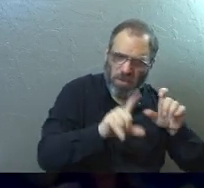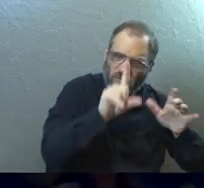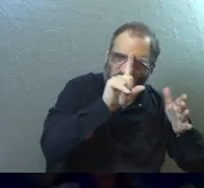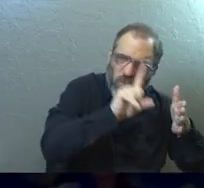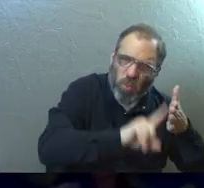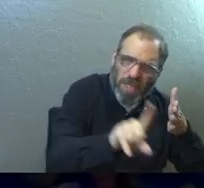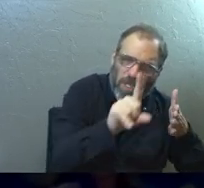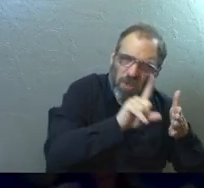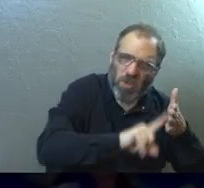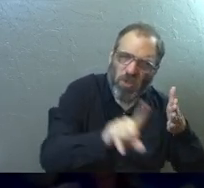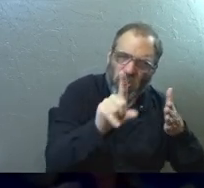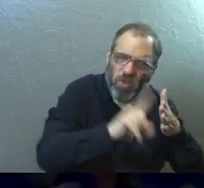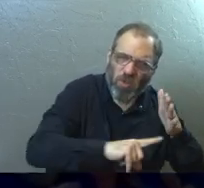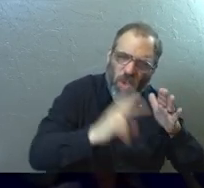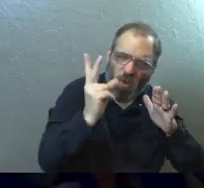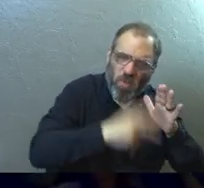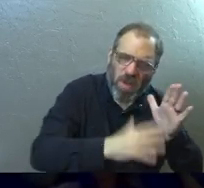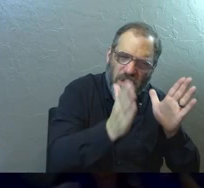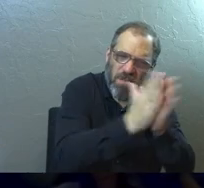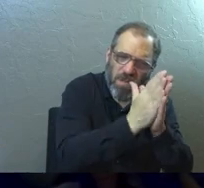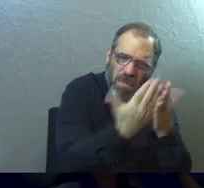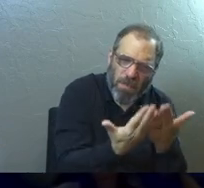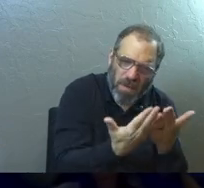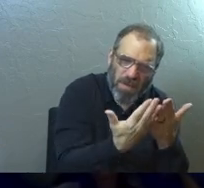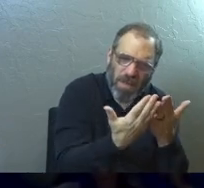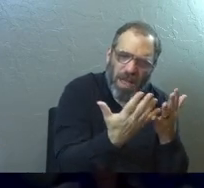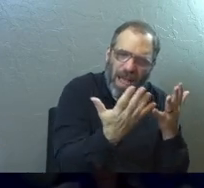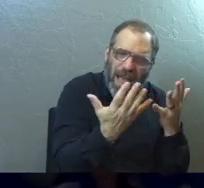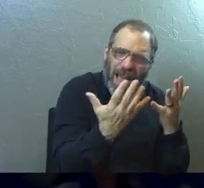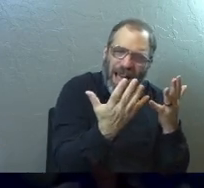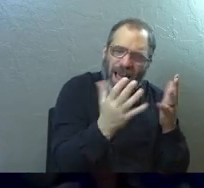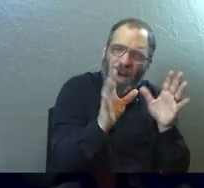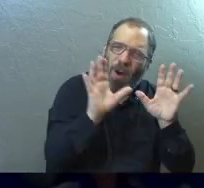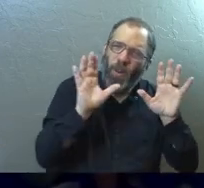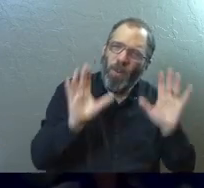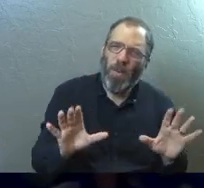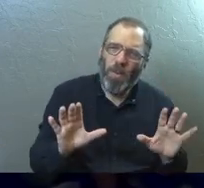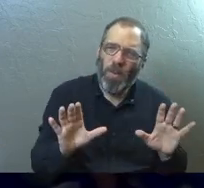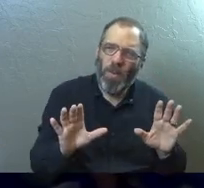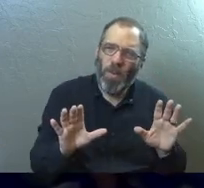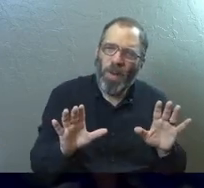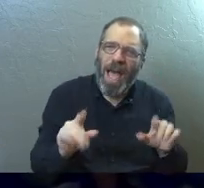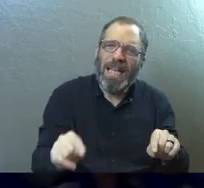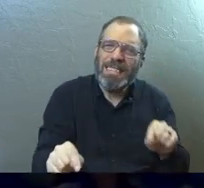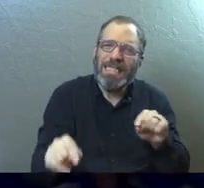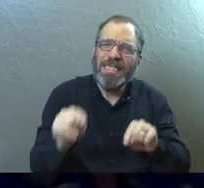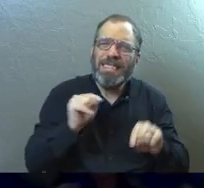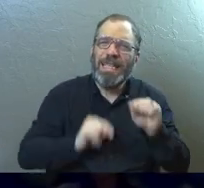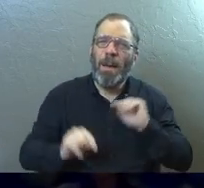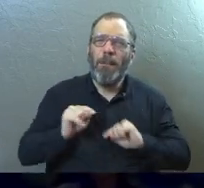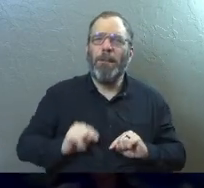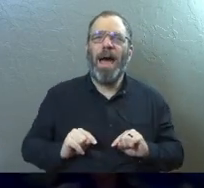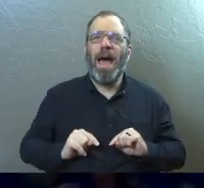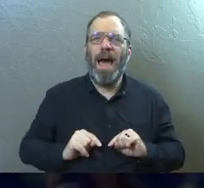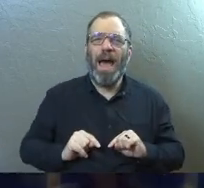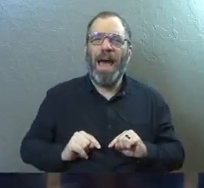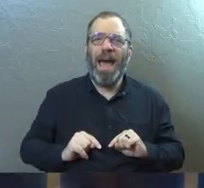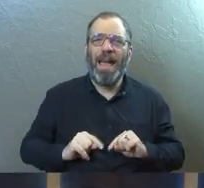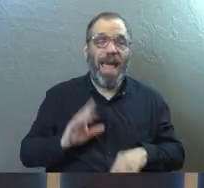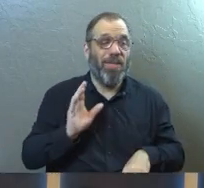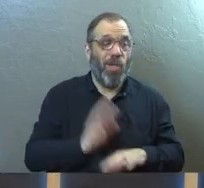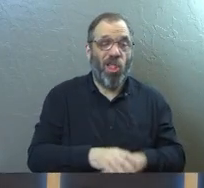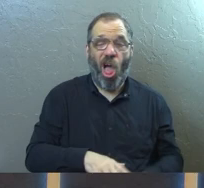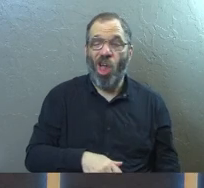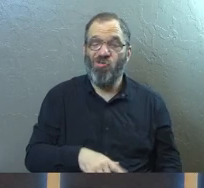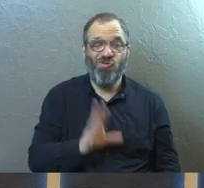research, read the books, take a breath for a second. They're just flip-flopping